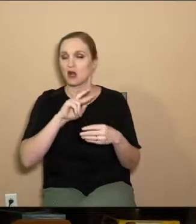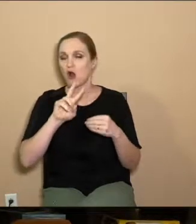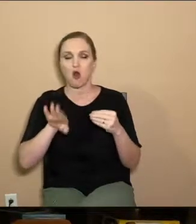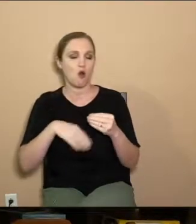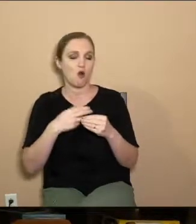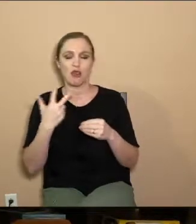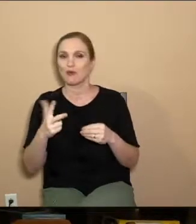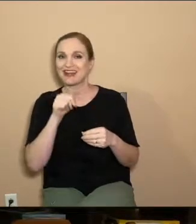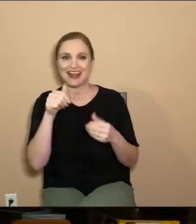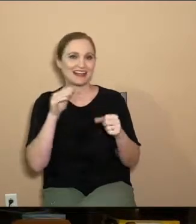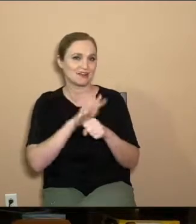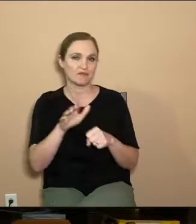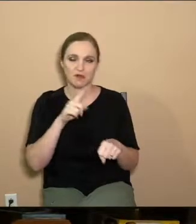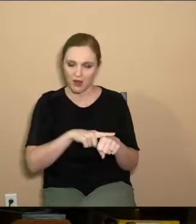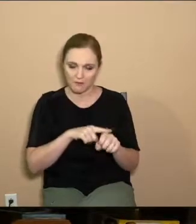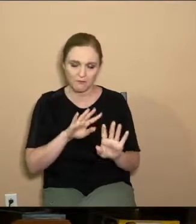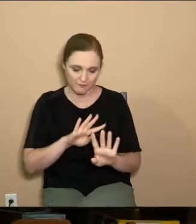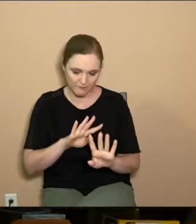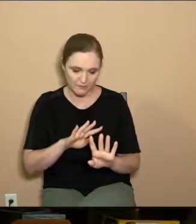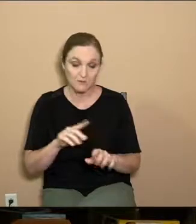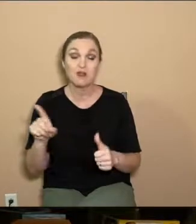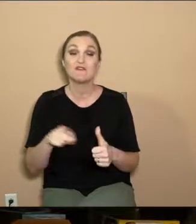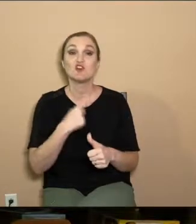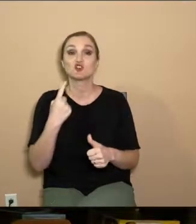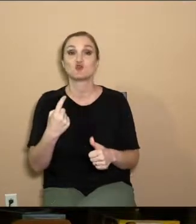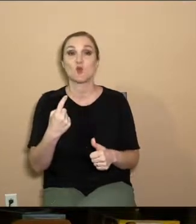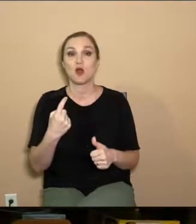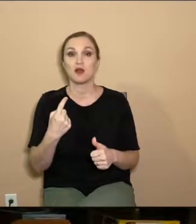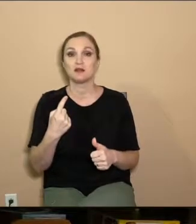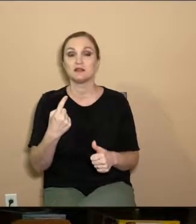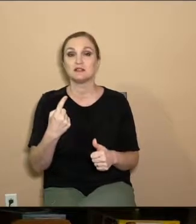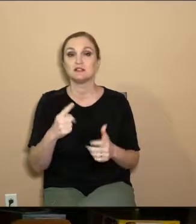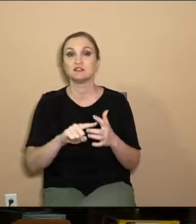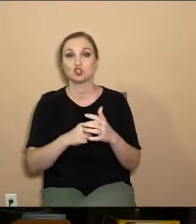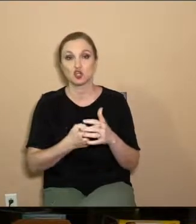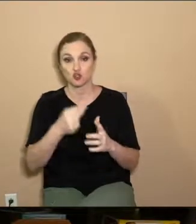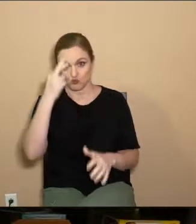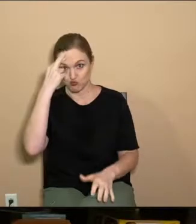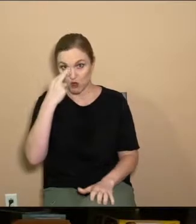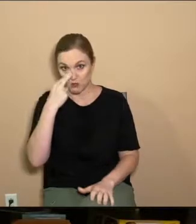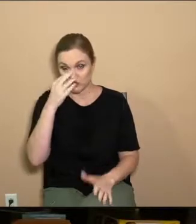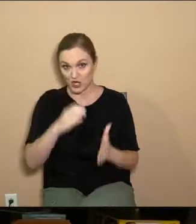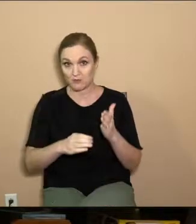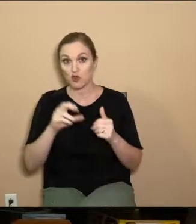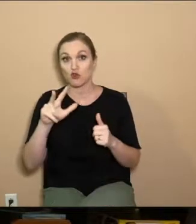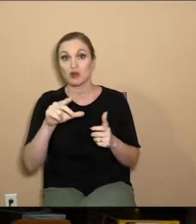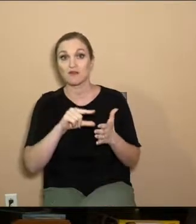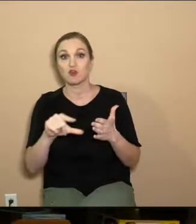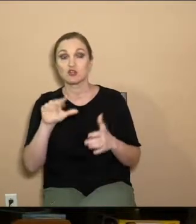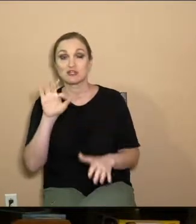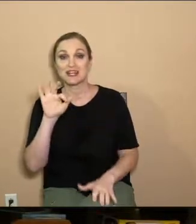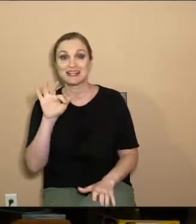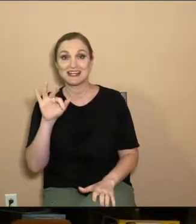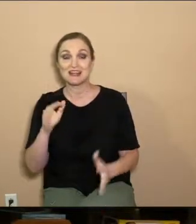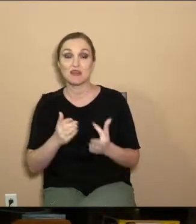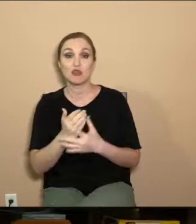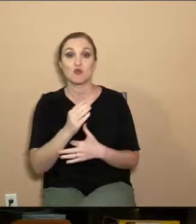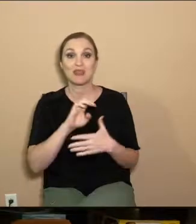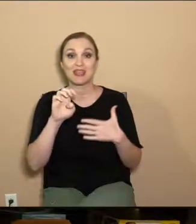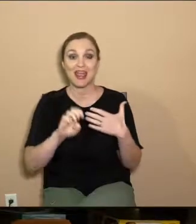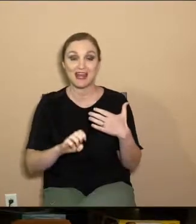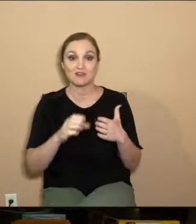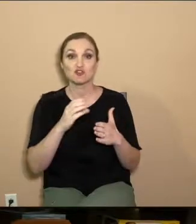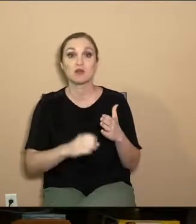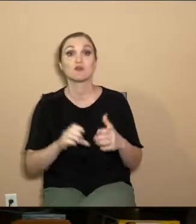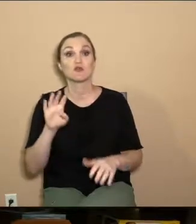because we don't have time. But the first one of those effectively beginning in Romans chapter 3 verse 19 all the way through the end of chapter